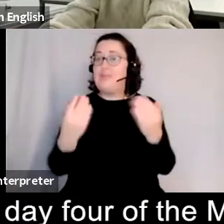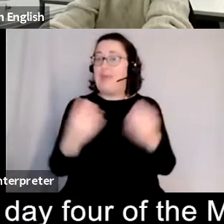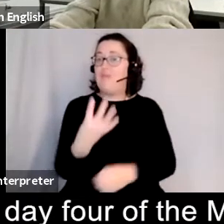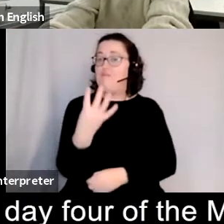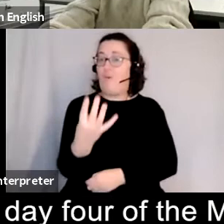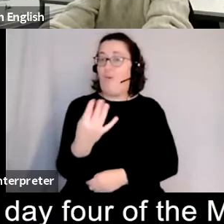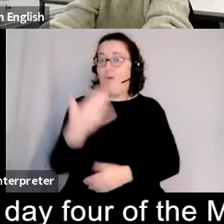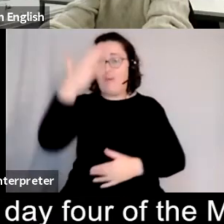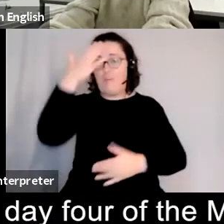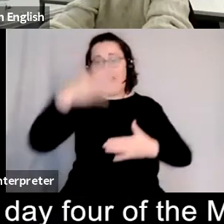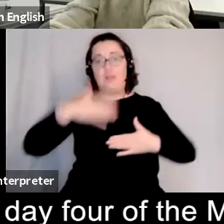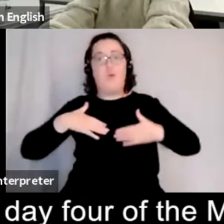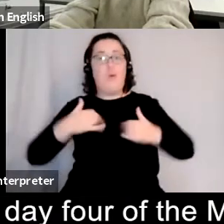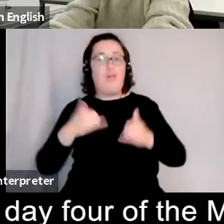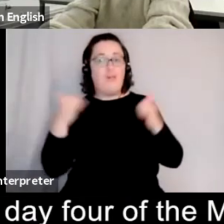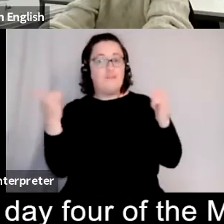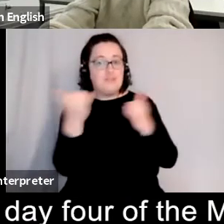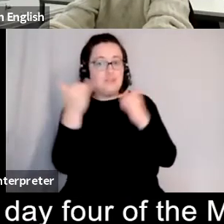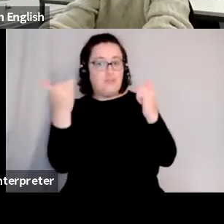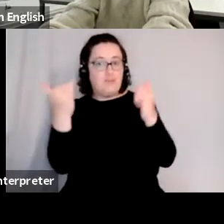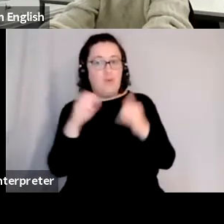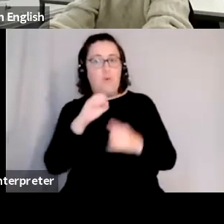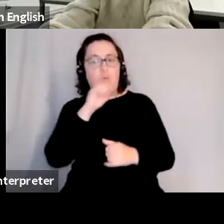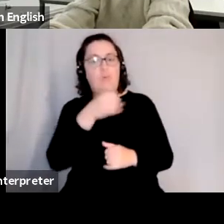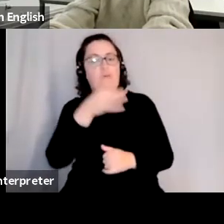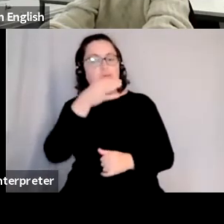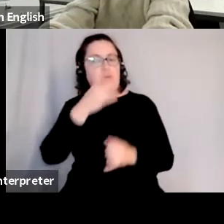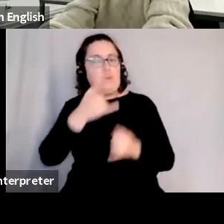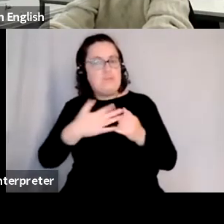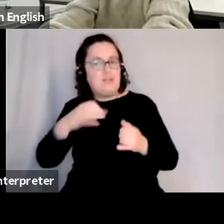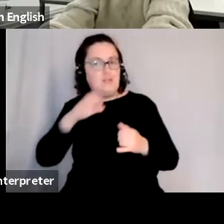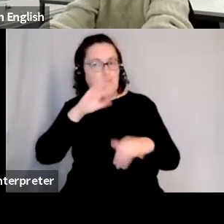wealth and we'll be starting in a few seconds